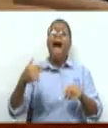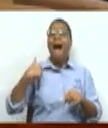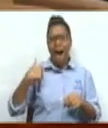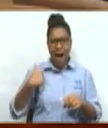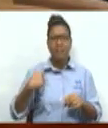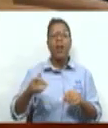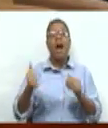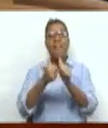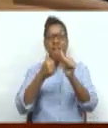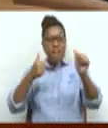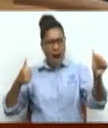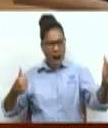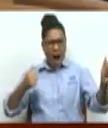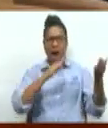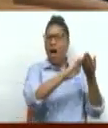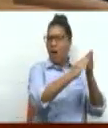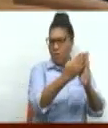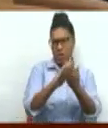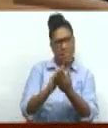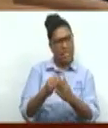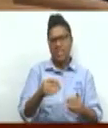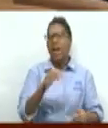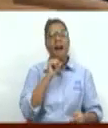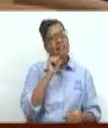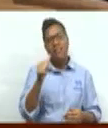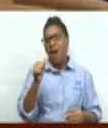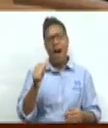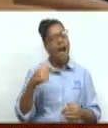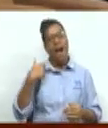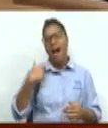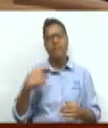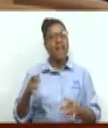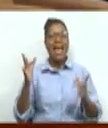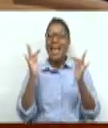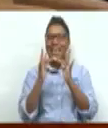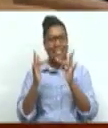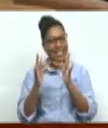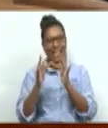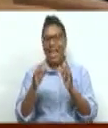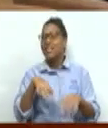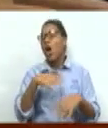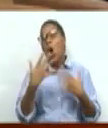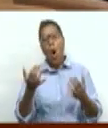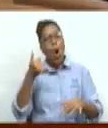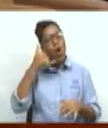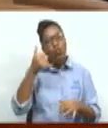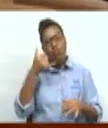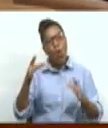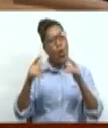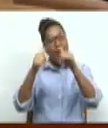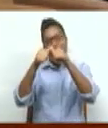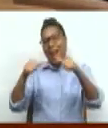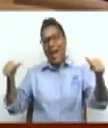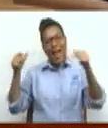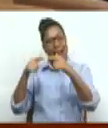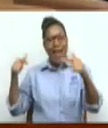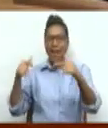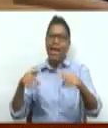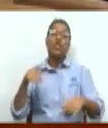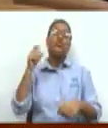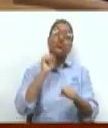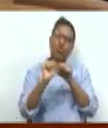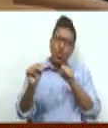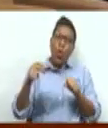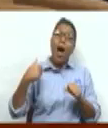don't always have the benefit of those kinds of systems. So there is a relationship, of course, between your early